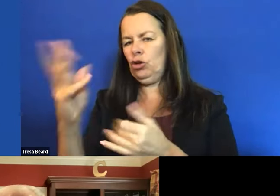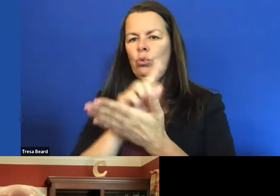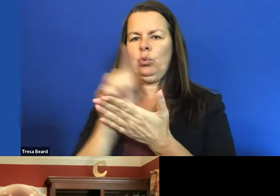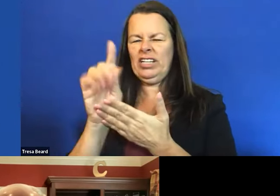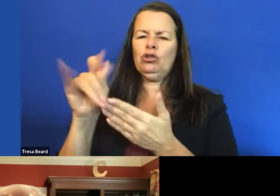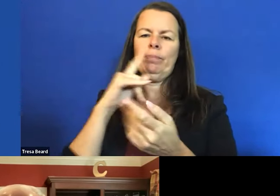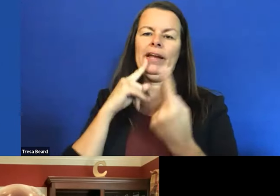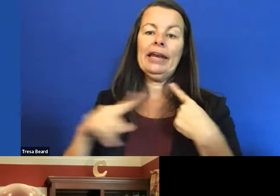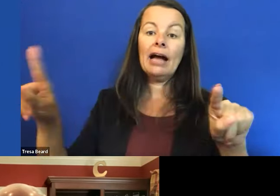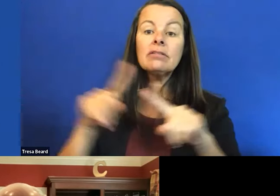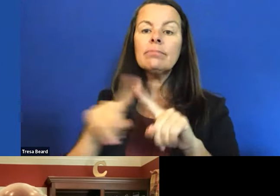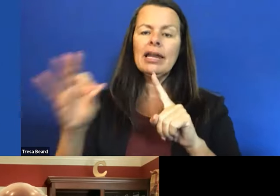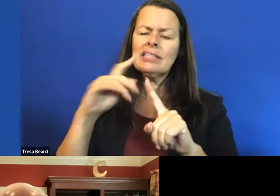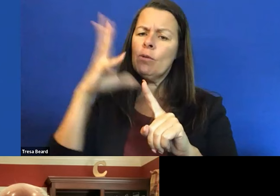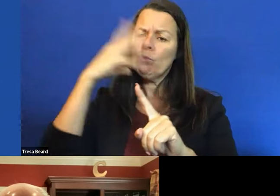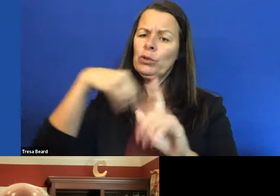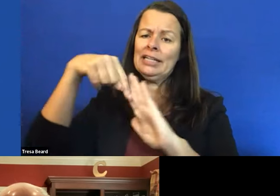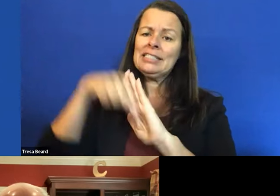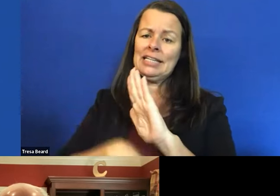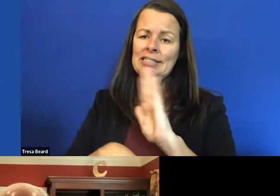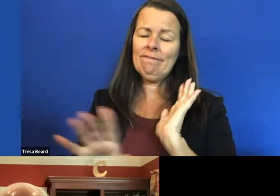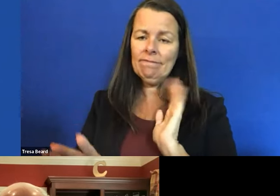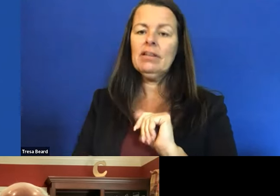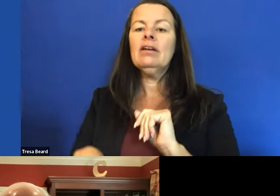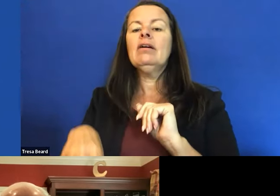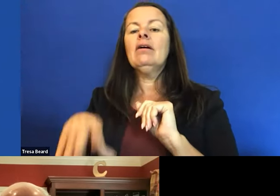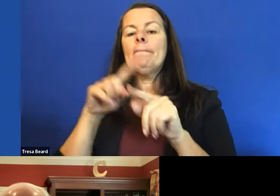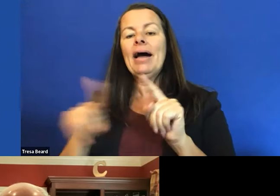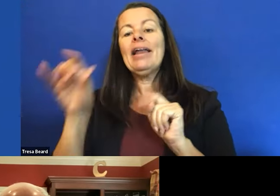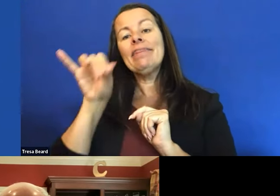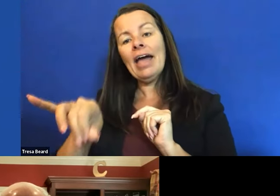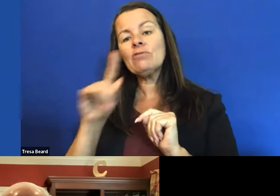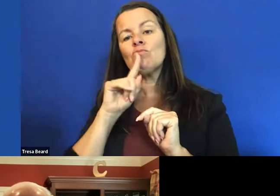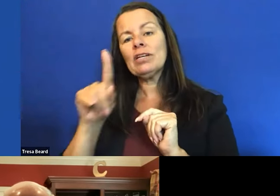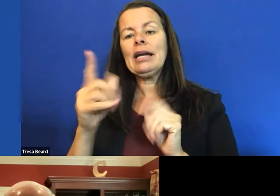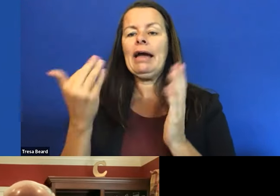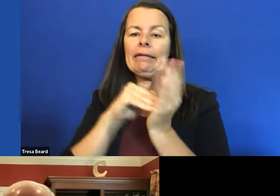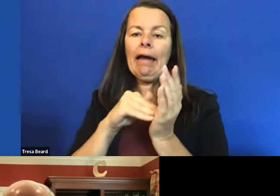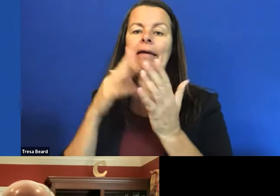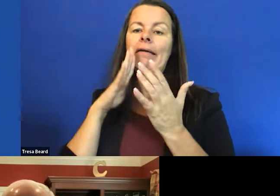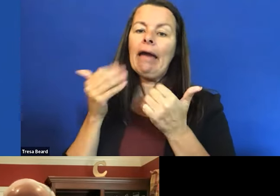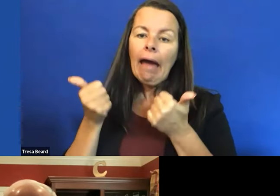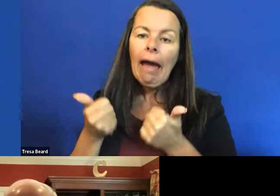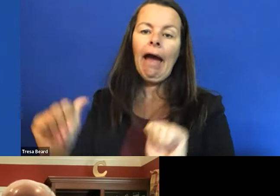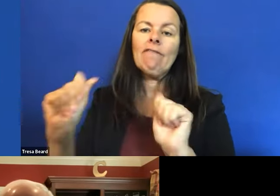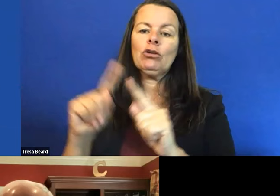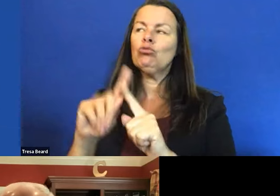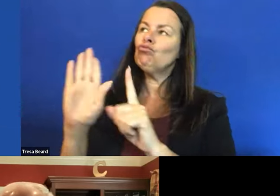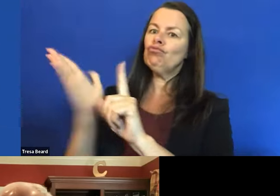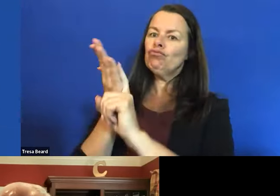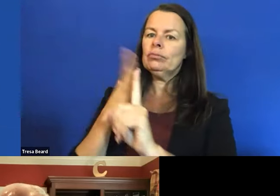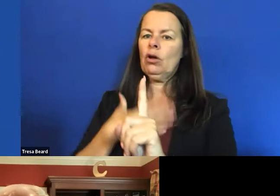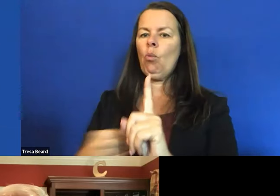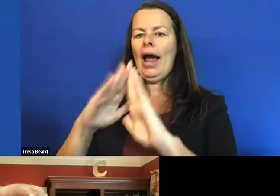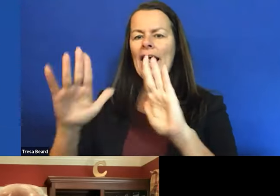it's extensive and so forth. But that is really getting an effort to convince the White House to move, to move